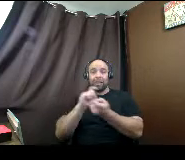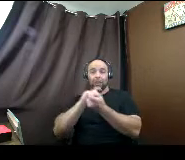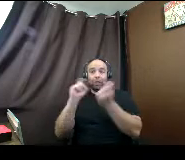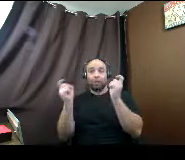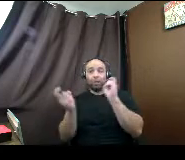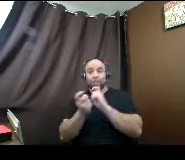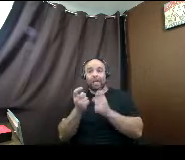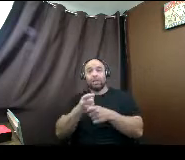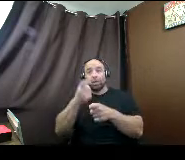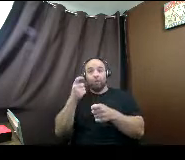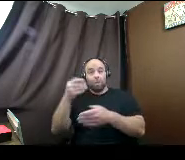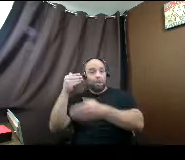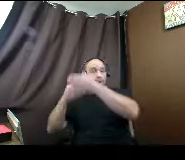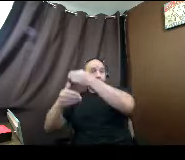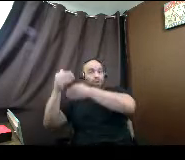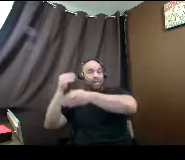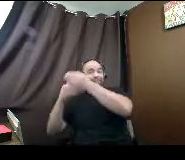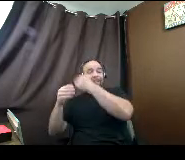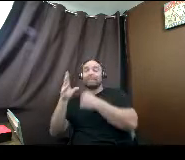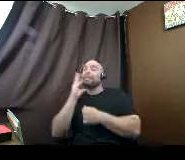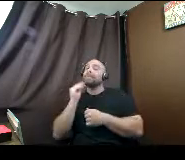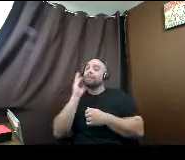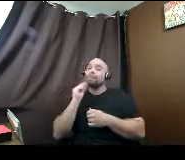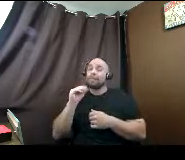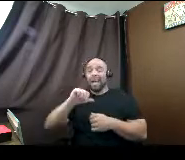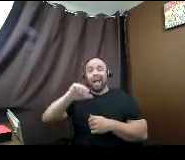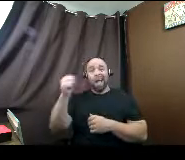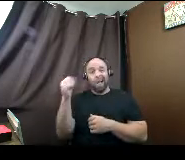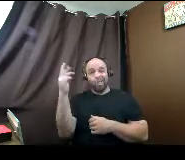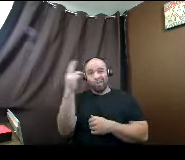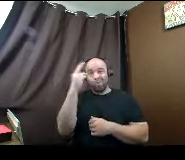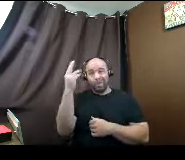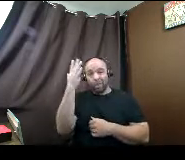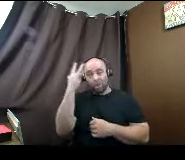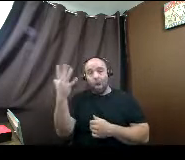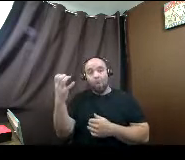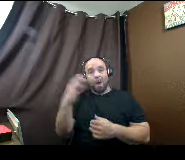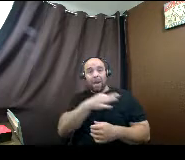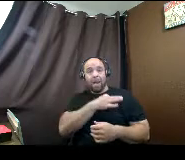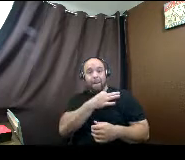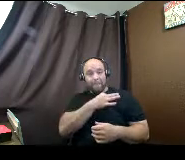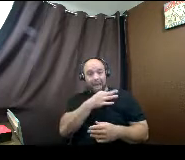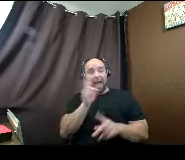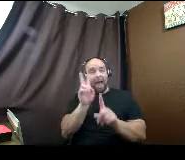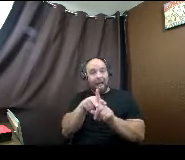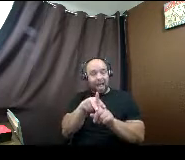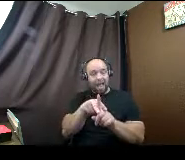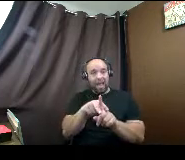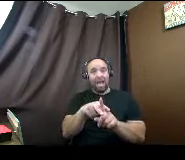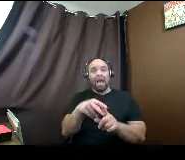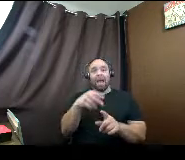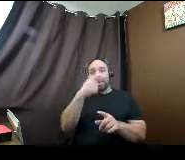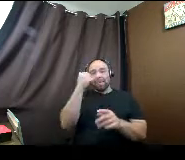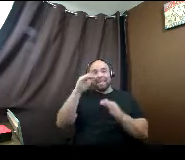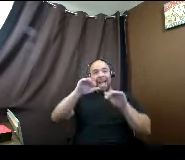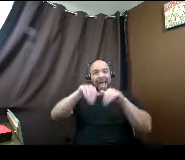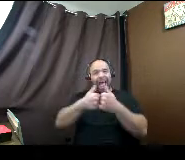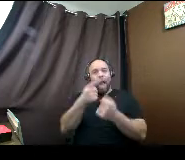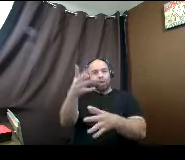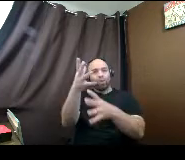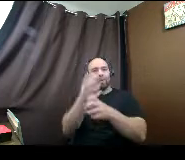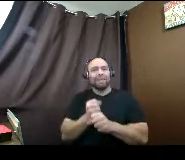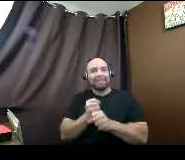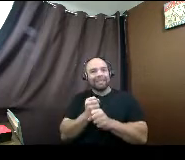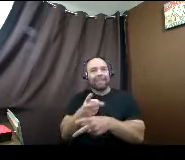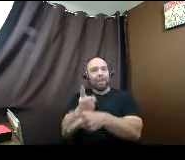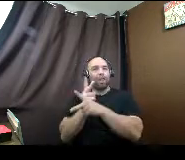previous experiences. Another reason why you'll want to apply for financial aid is because it's how you receive loans, federal